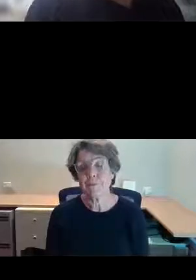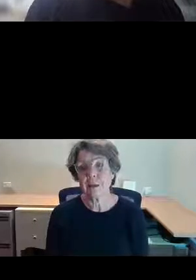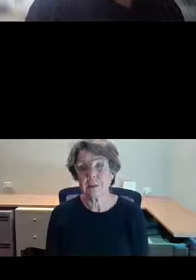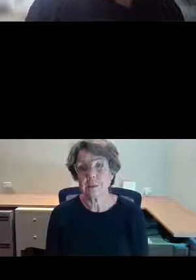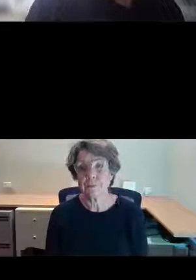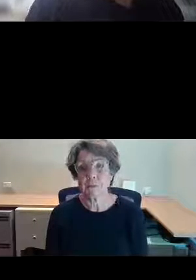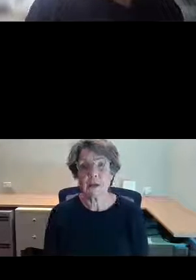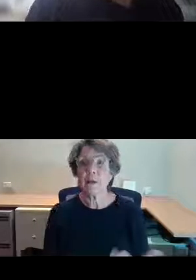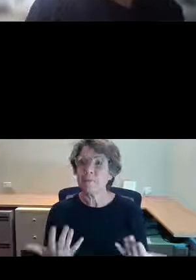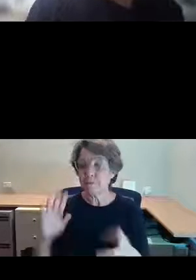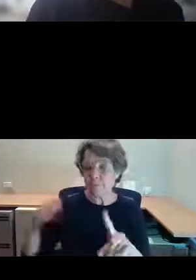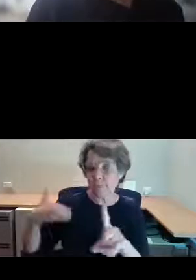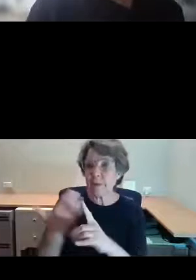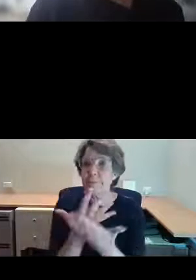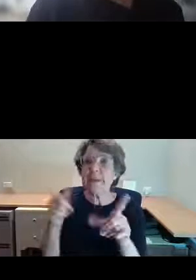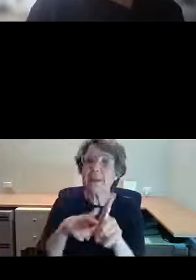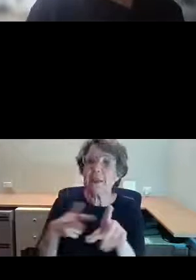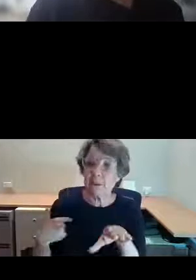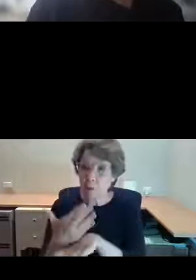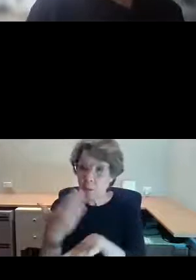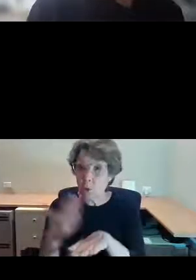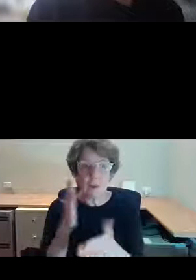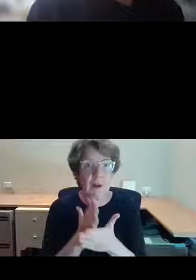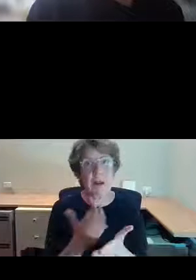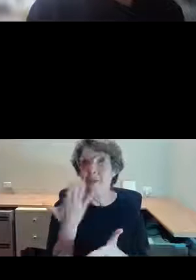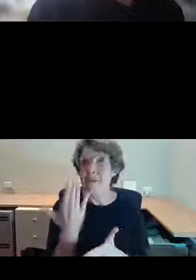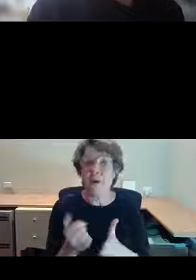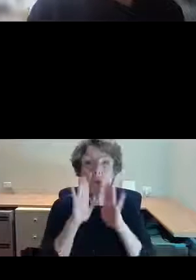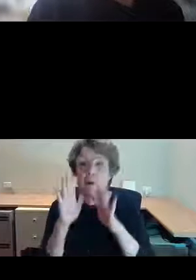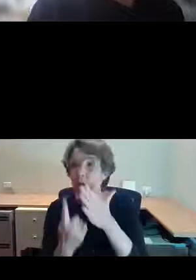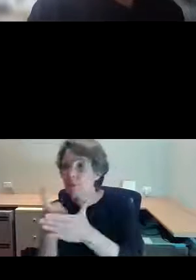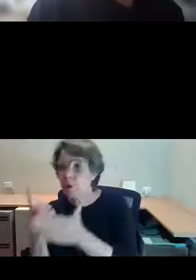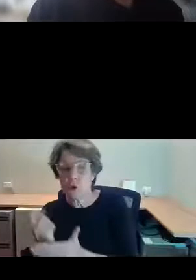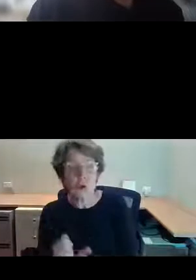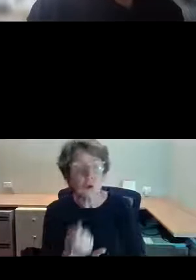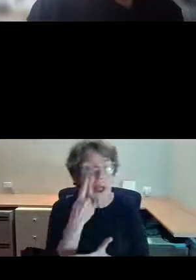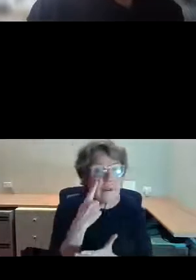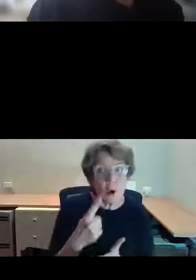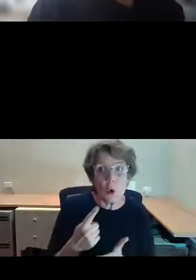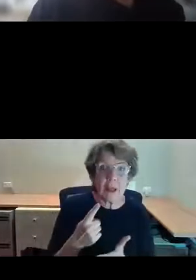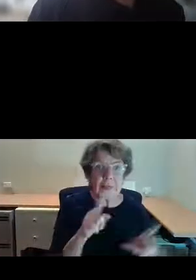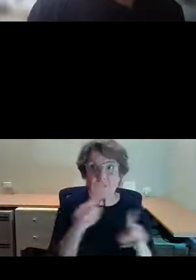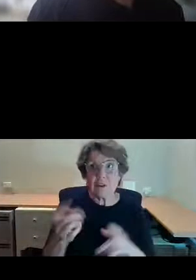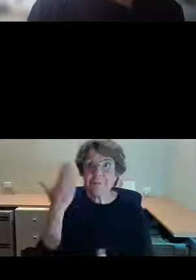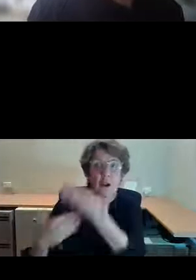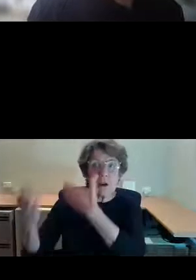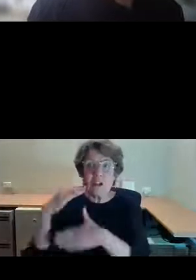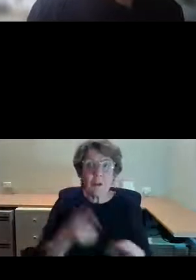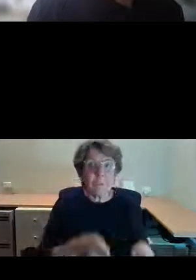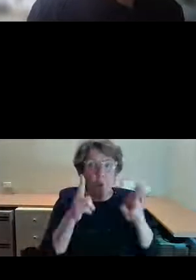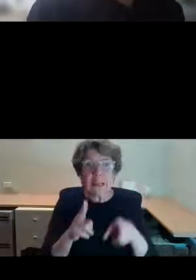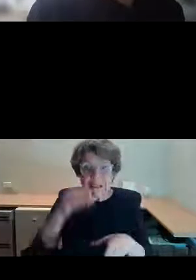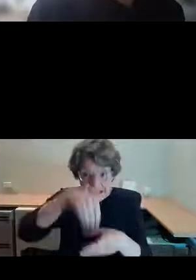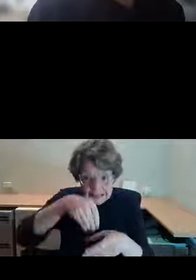I've been working, I've had some terrific opportunities to study some of Sydney's heritage buildings inside and out.